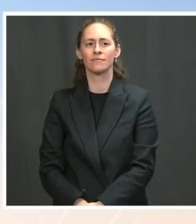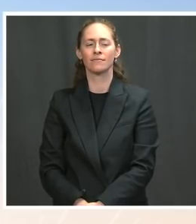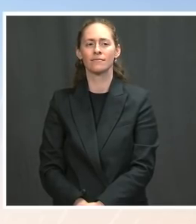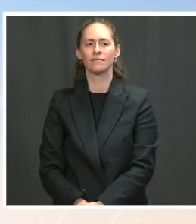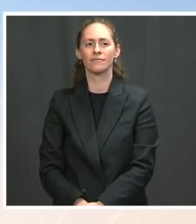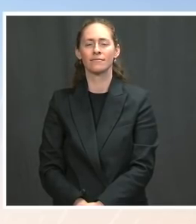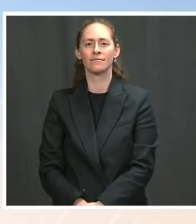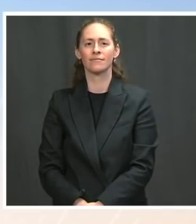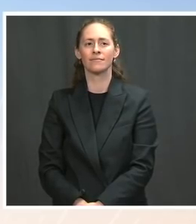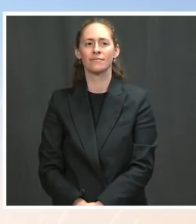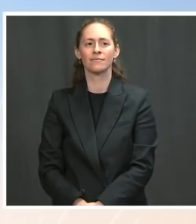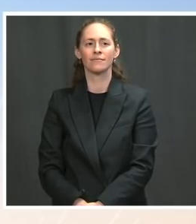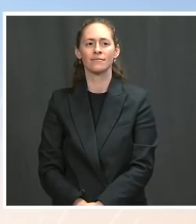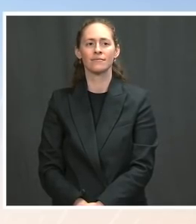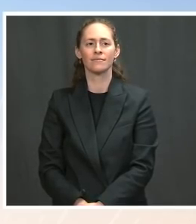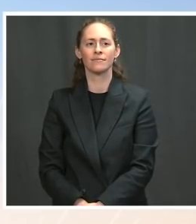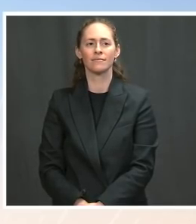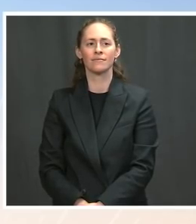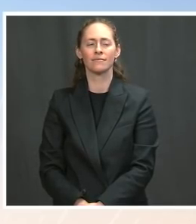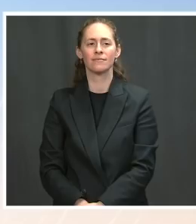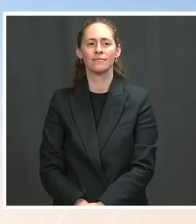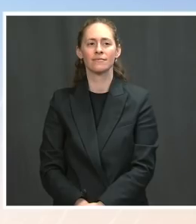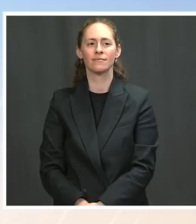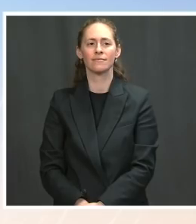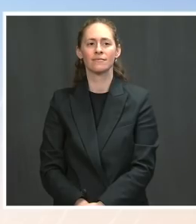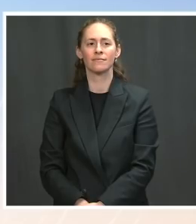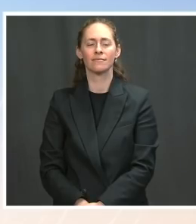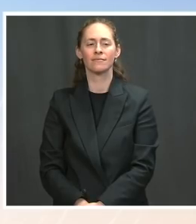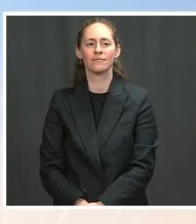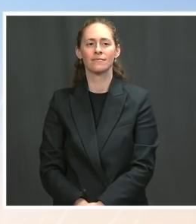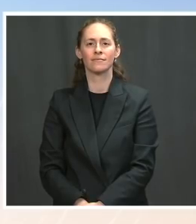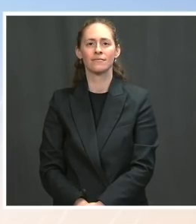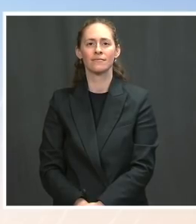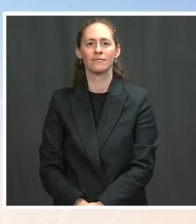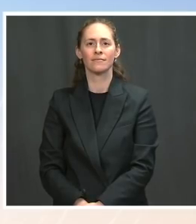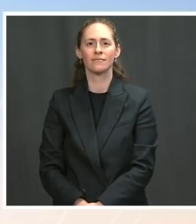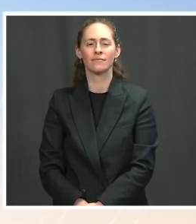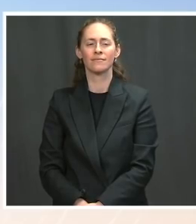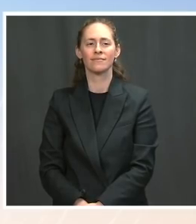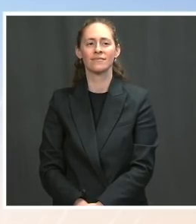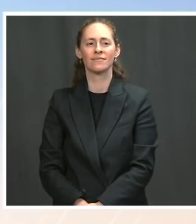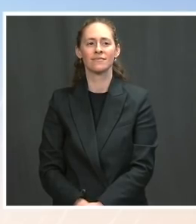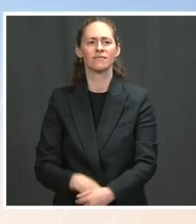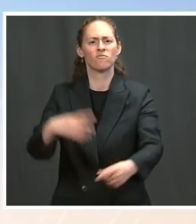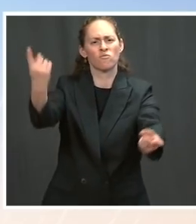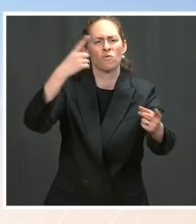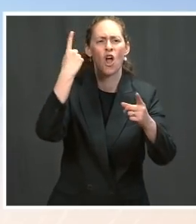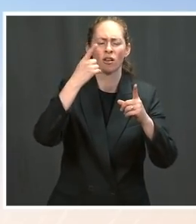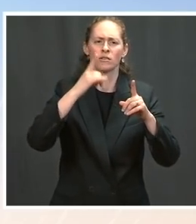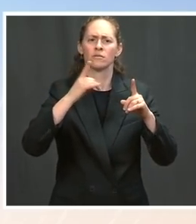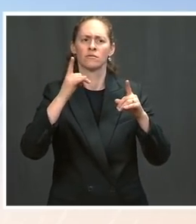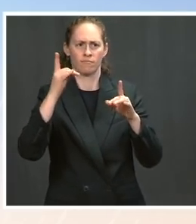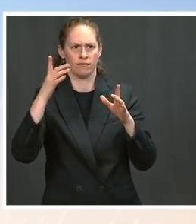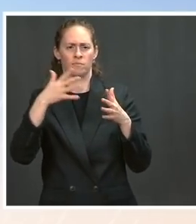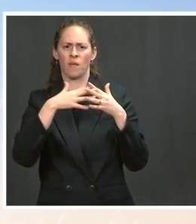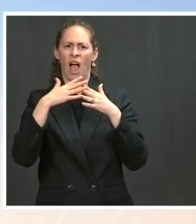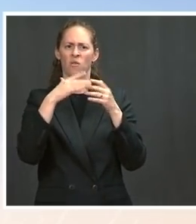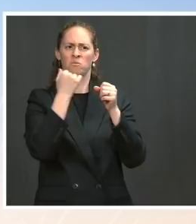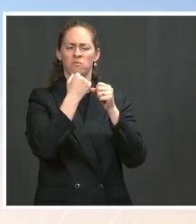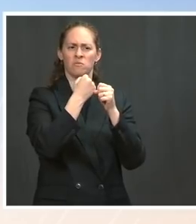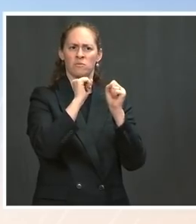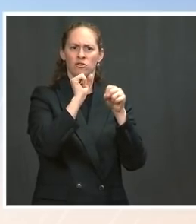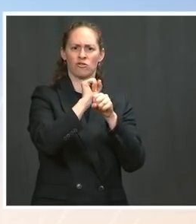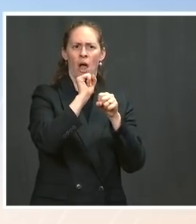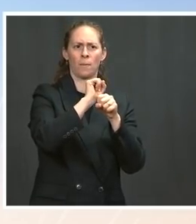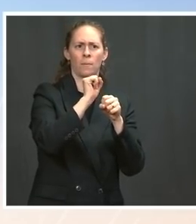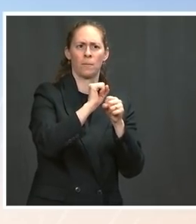childcare. The American Rescue Plan included a $39 billion investment to stabilize the childcare industry. That money has